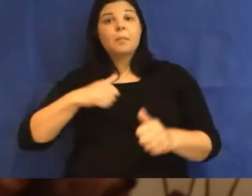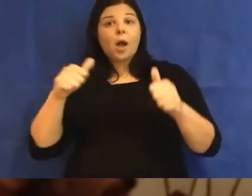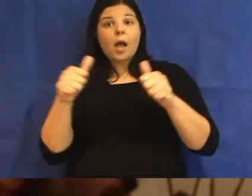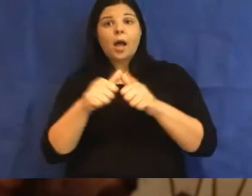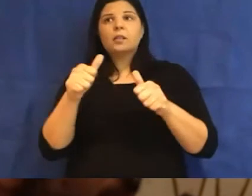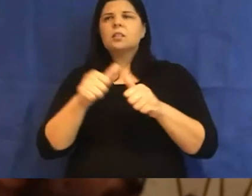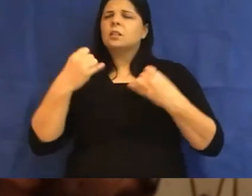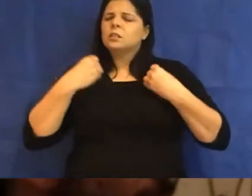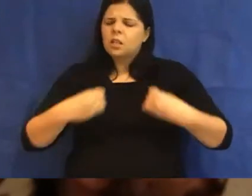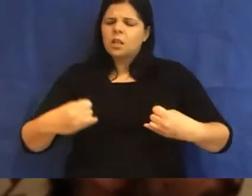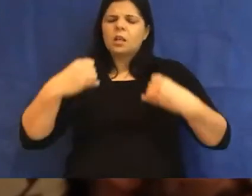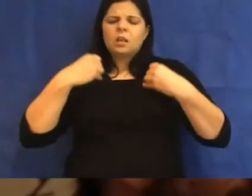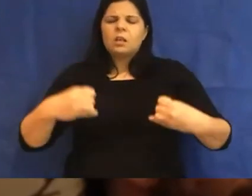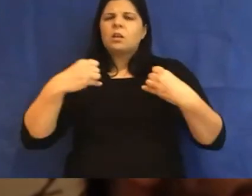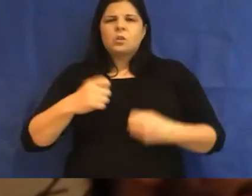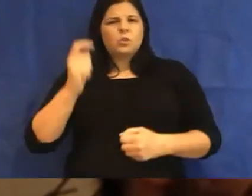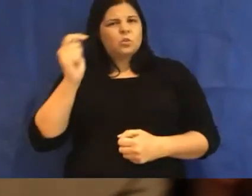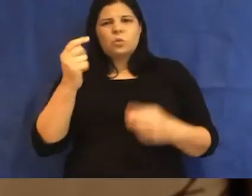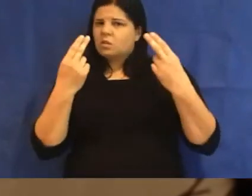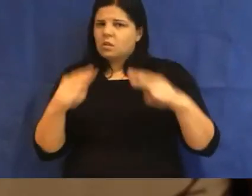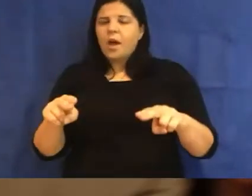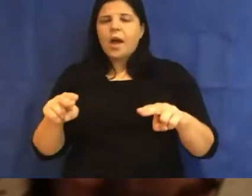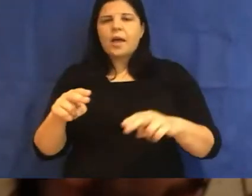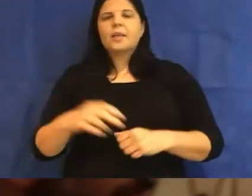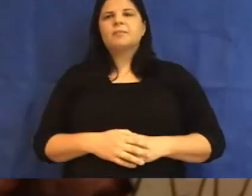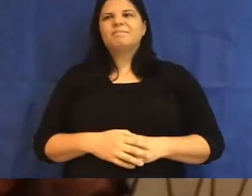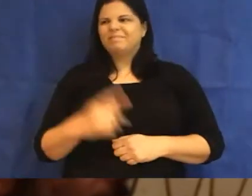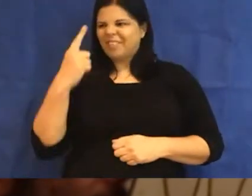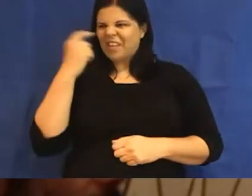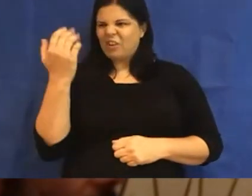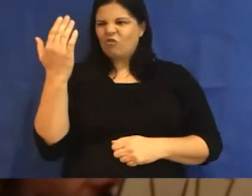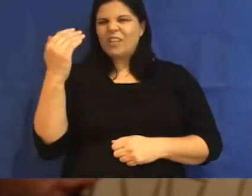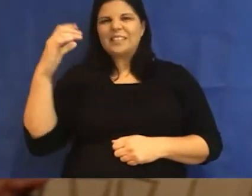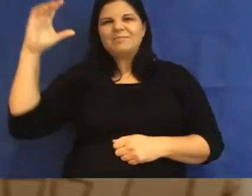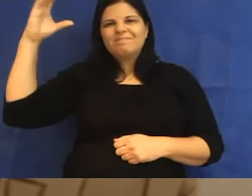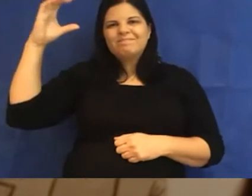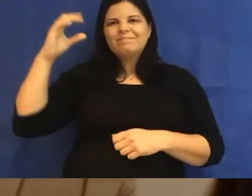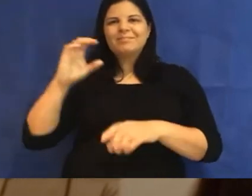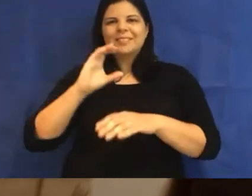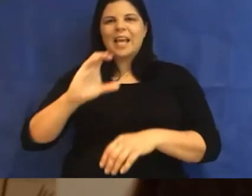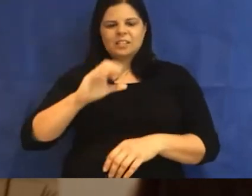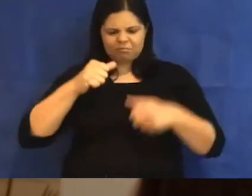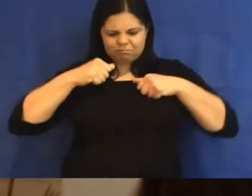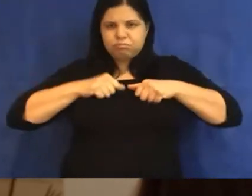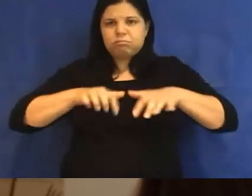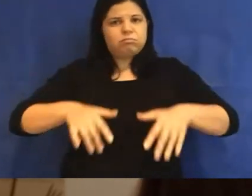terminally ill. The recently found melanoma had spread and was now rapidly taking over her body.